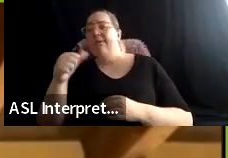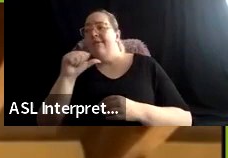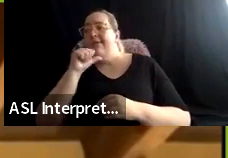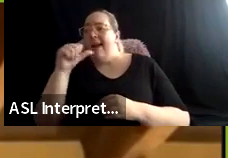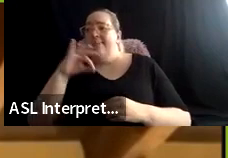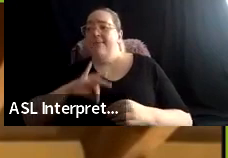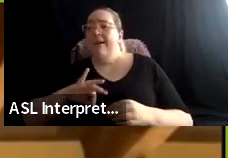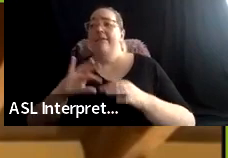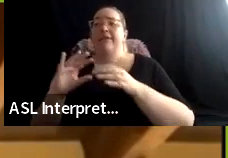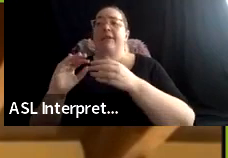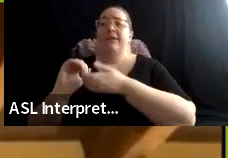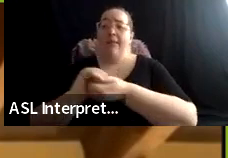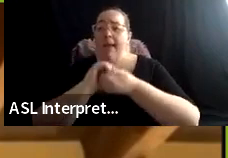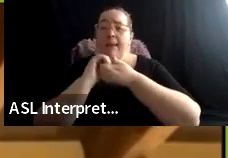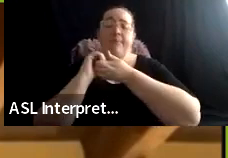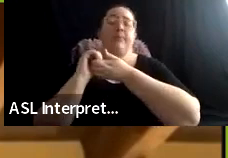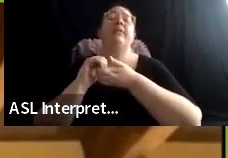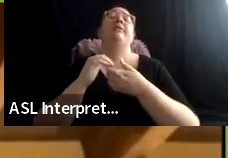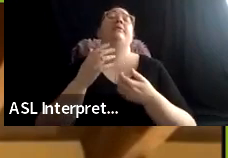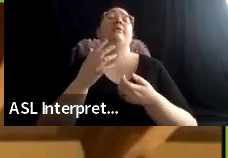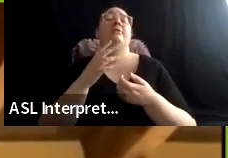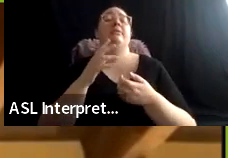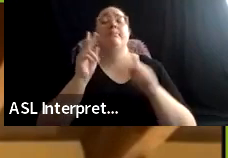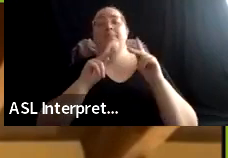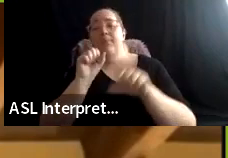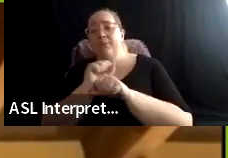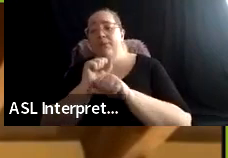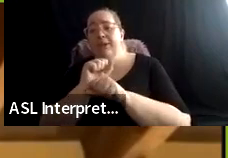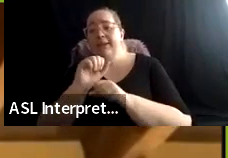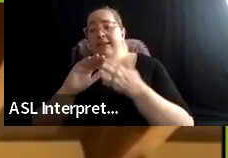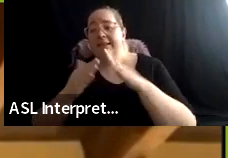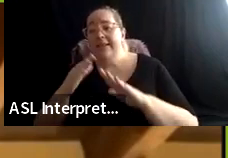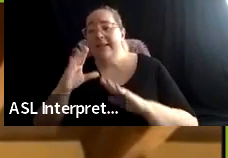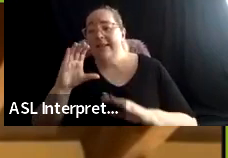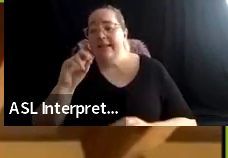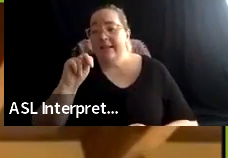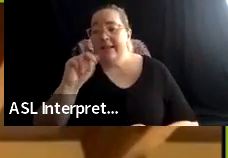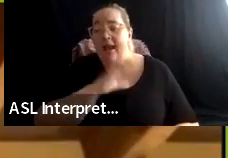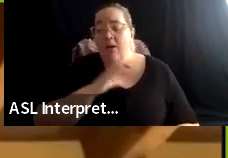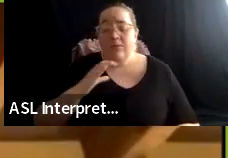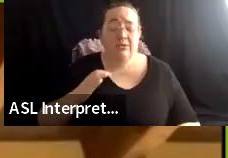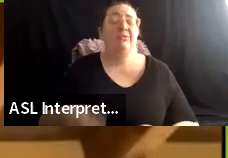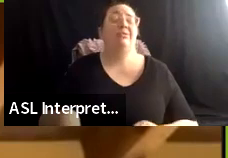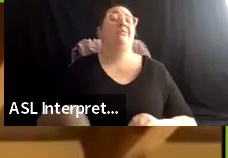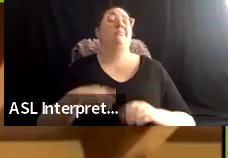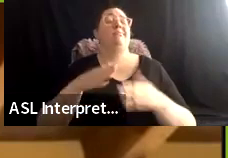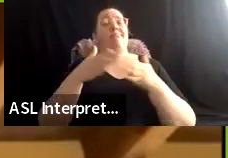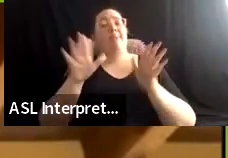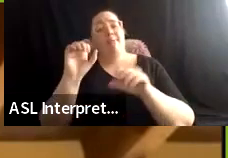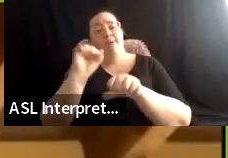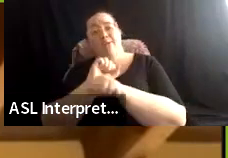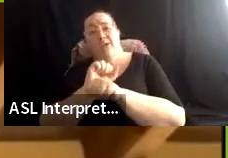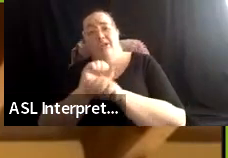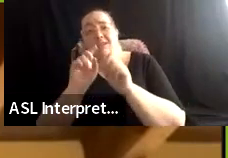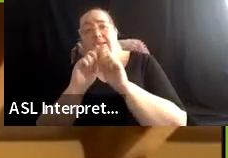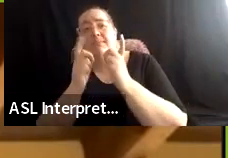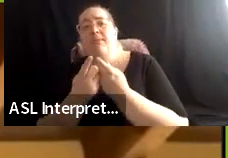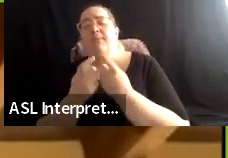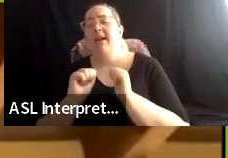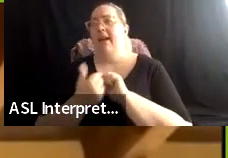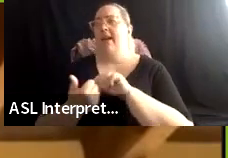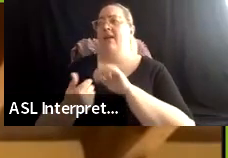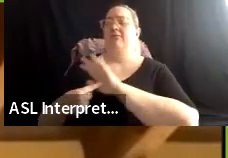with people working in the city council and in the, um, you know, public works department convey the idea that